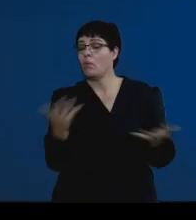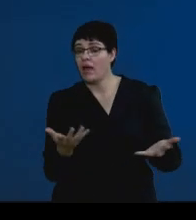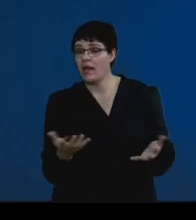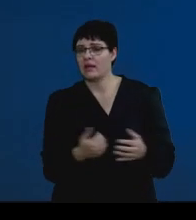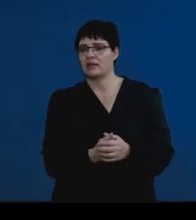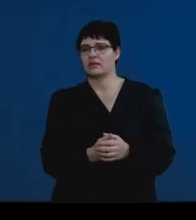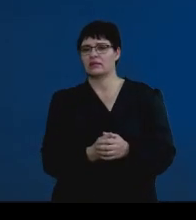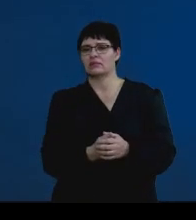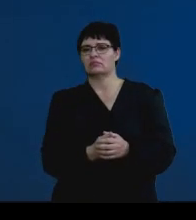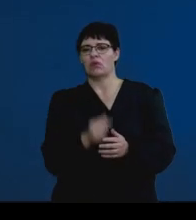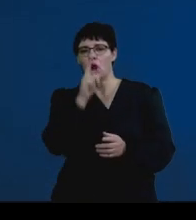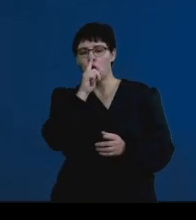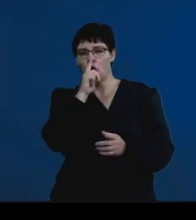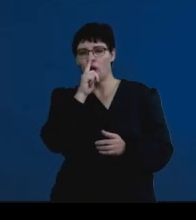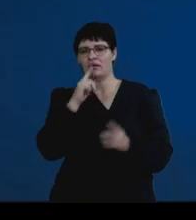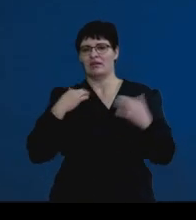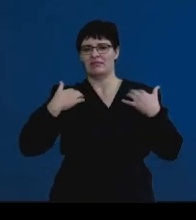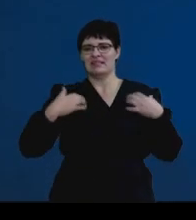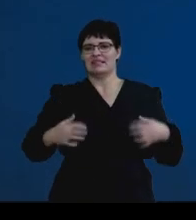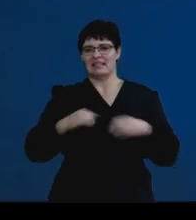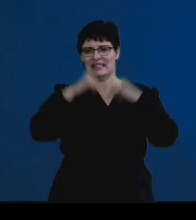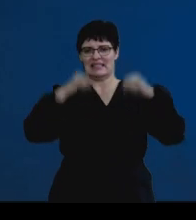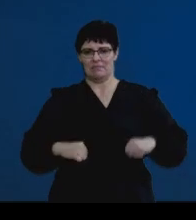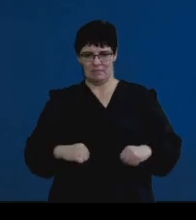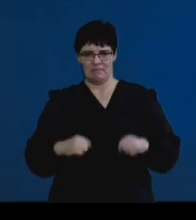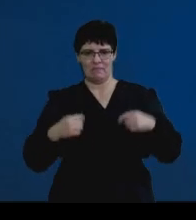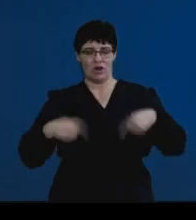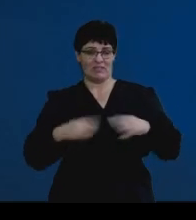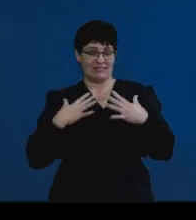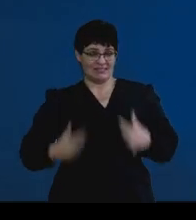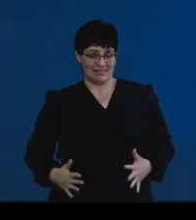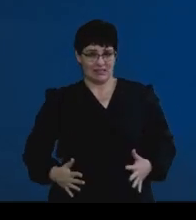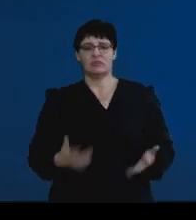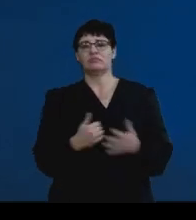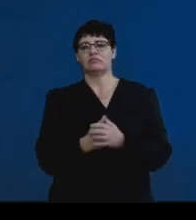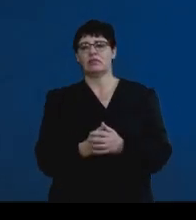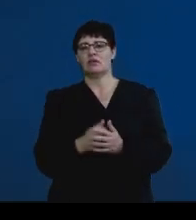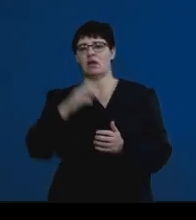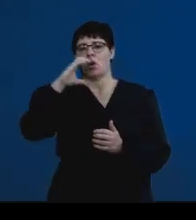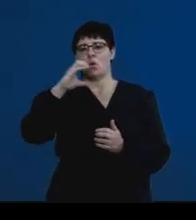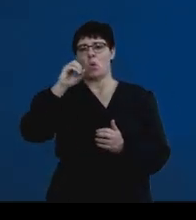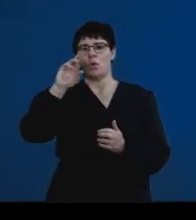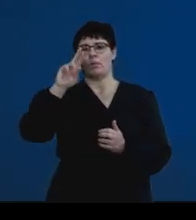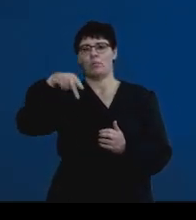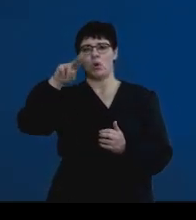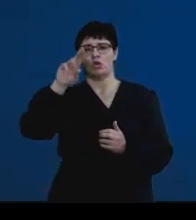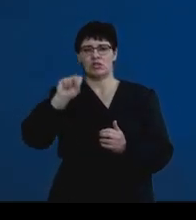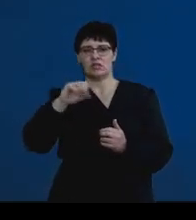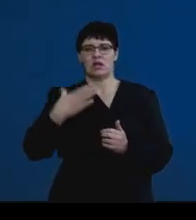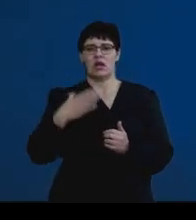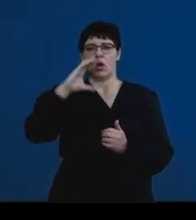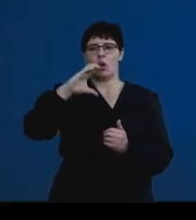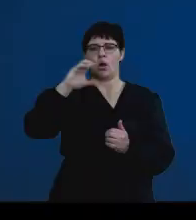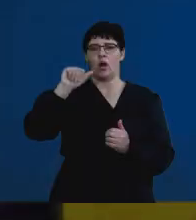when we're looking at the nervous system, and we have a question where you need to differentiate between the corpus callosum and the corpus